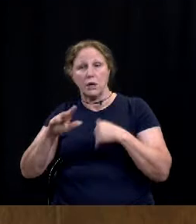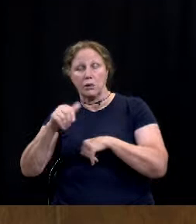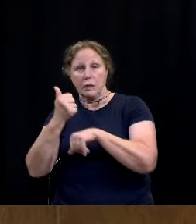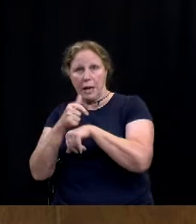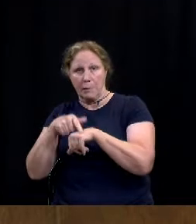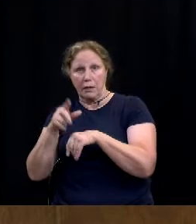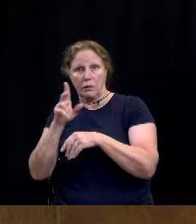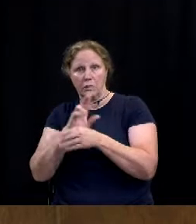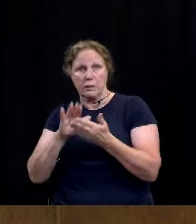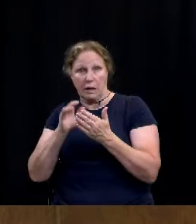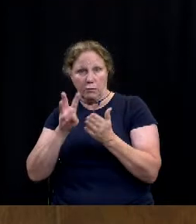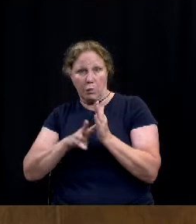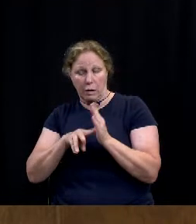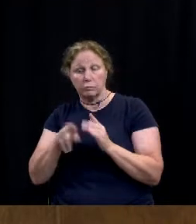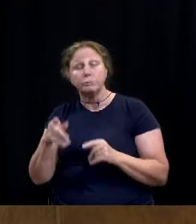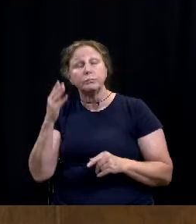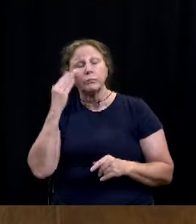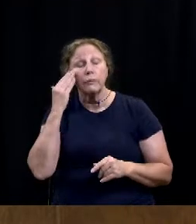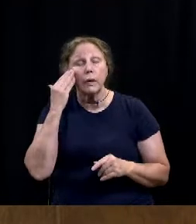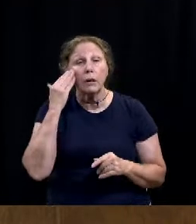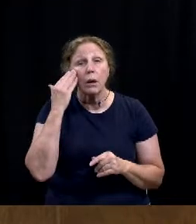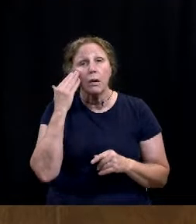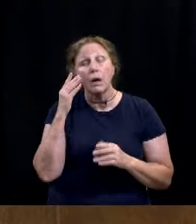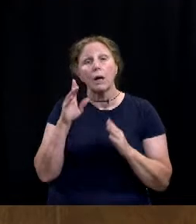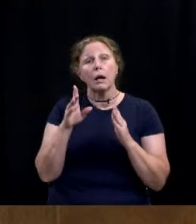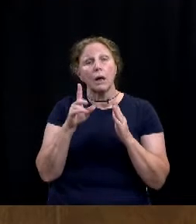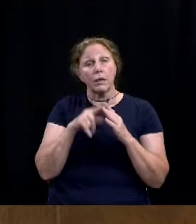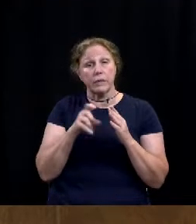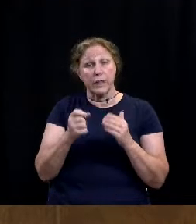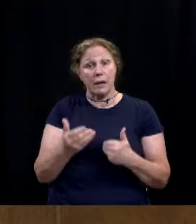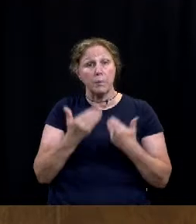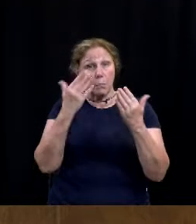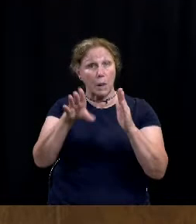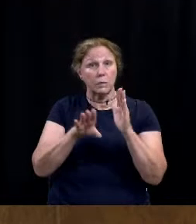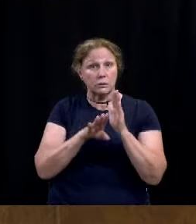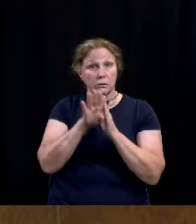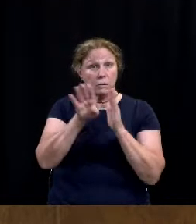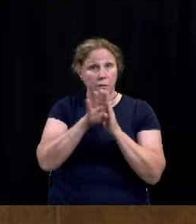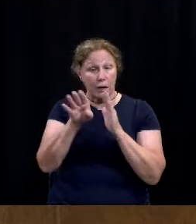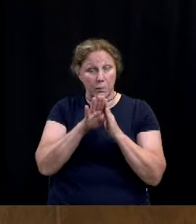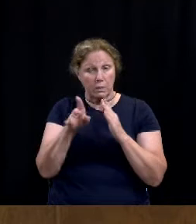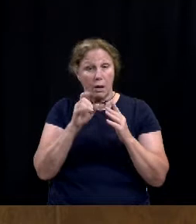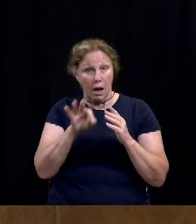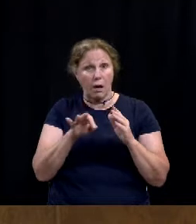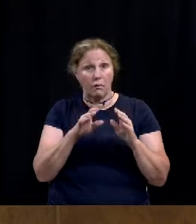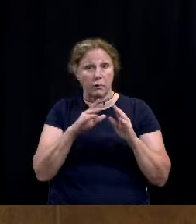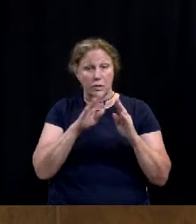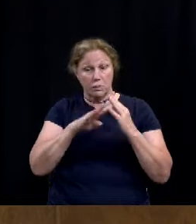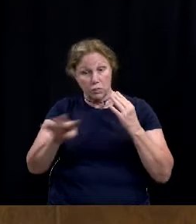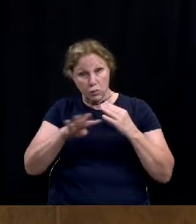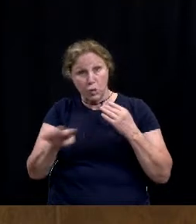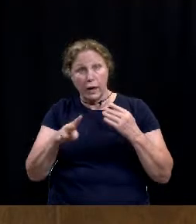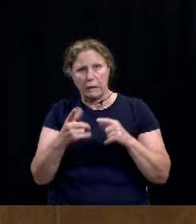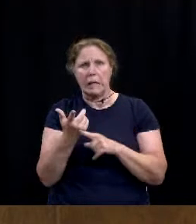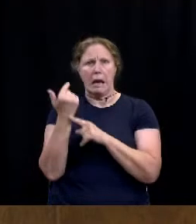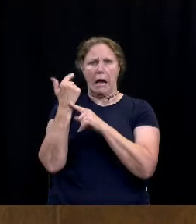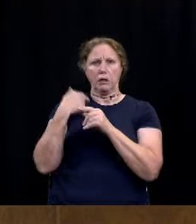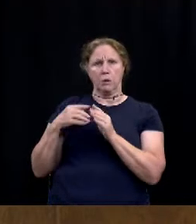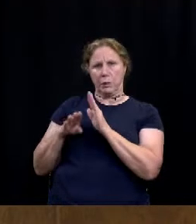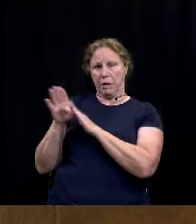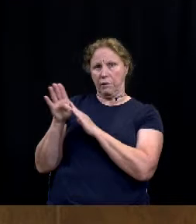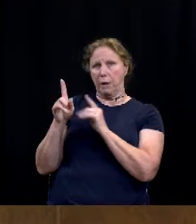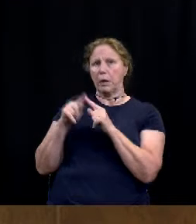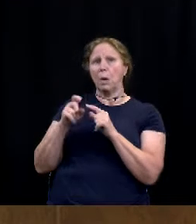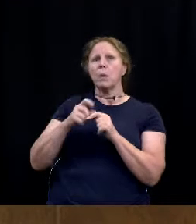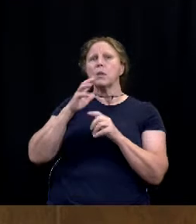Waco. And as you know, development of a proposed drainage utility began more than a year ago in conjunction with development of the